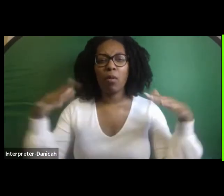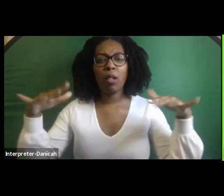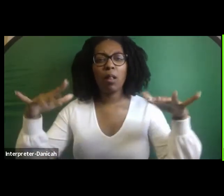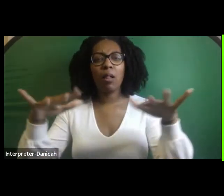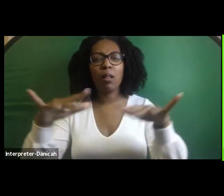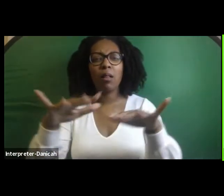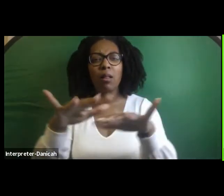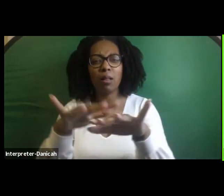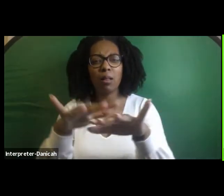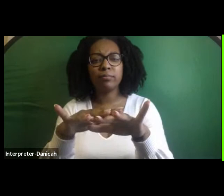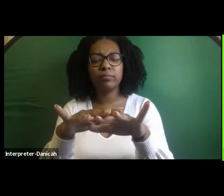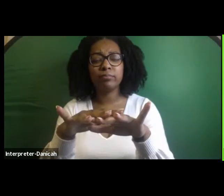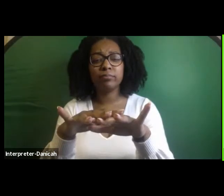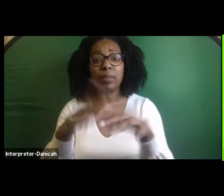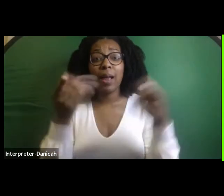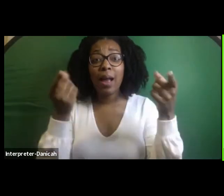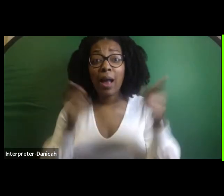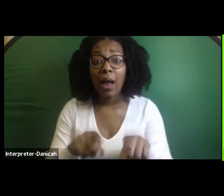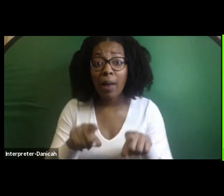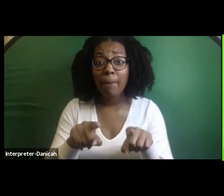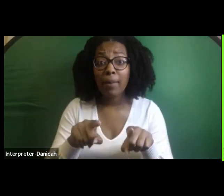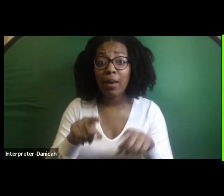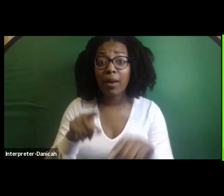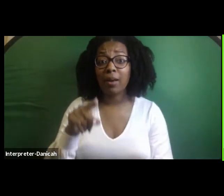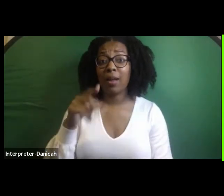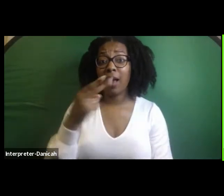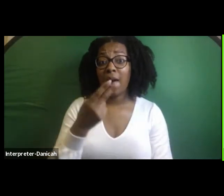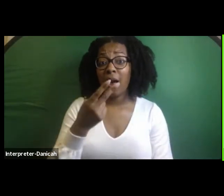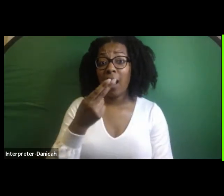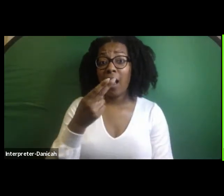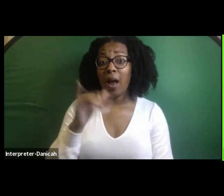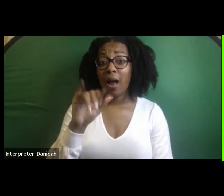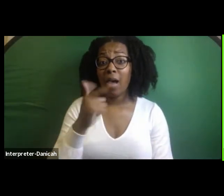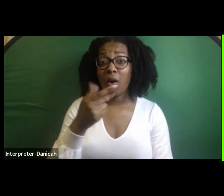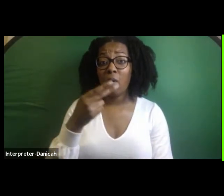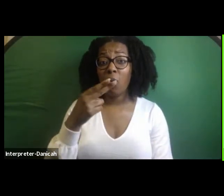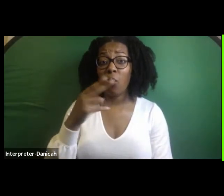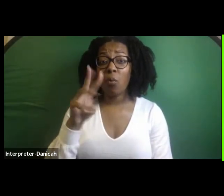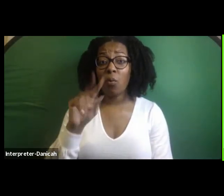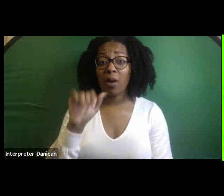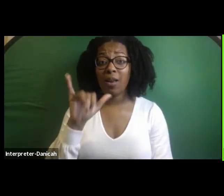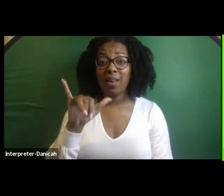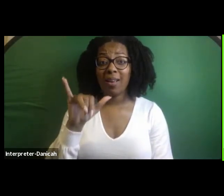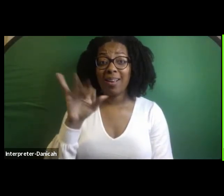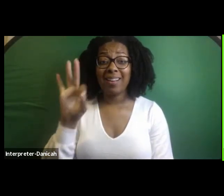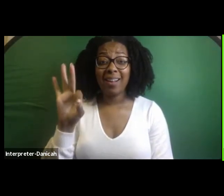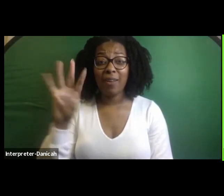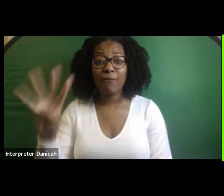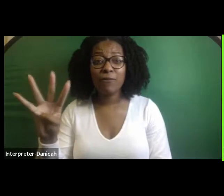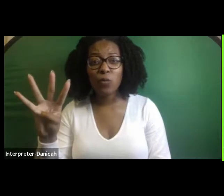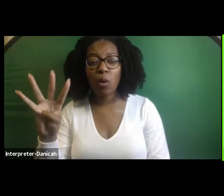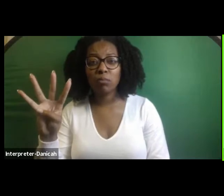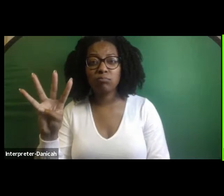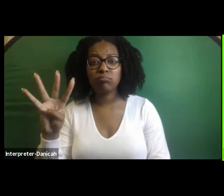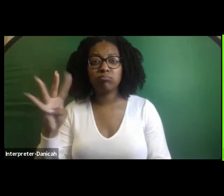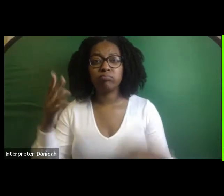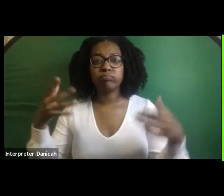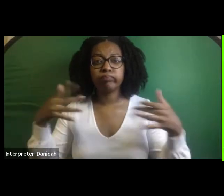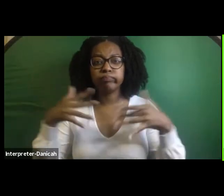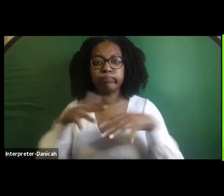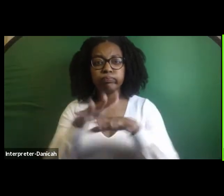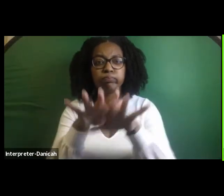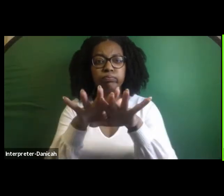cut through it, demolished the neighborhood. Literally, you could find that when gentrification was coming through,